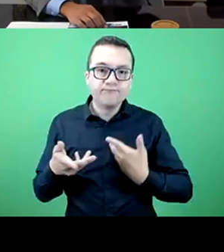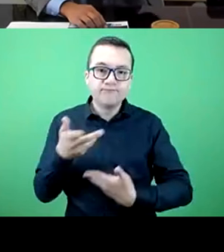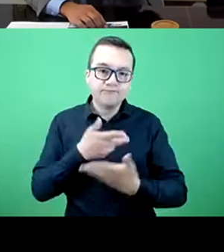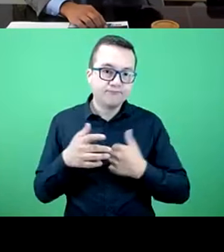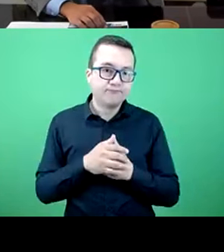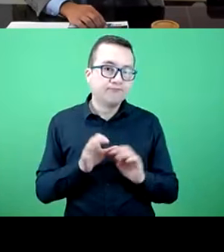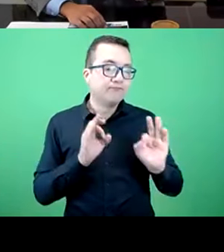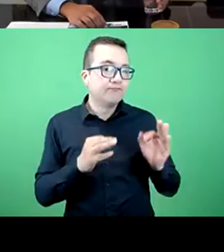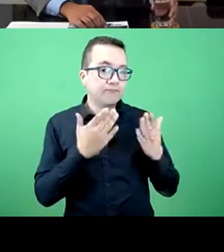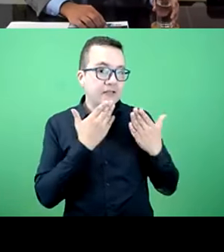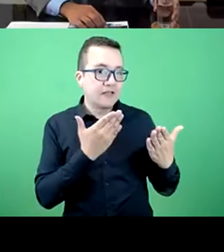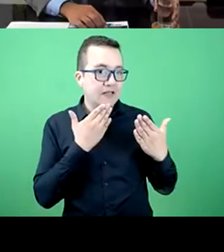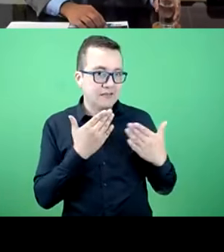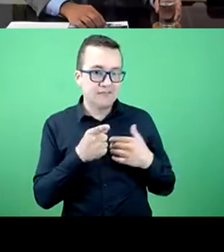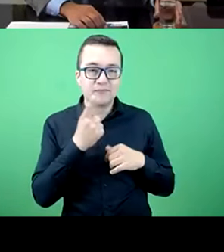debating